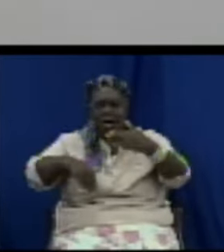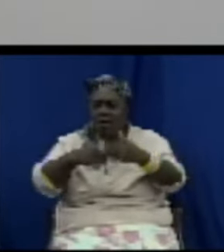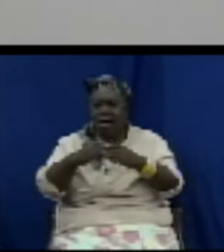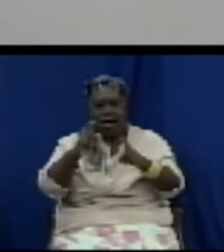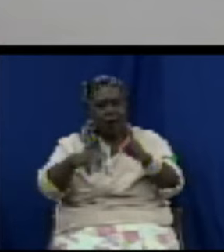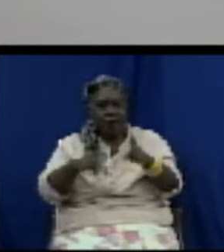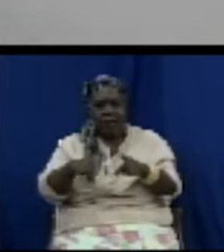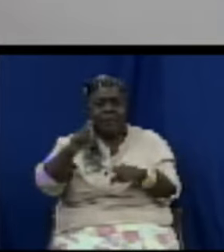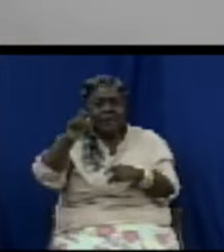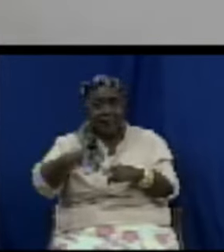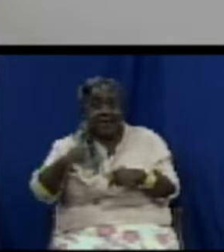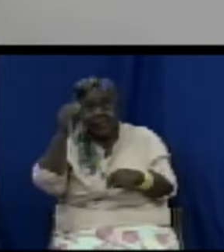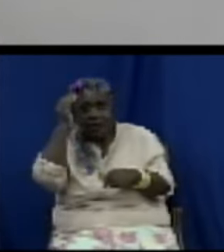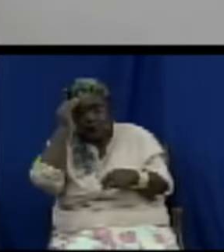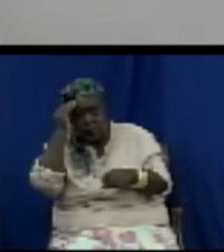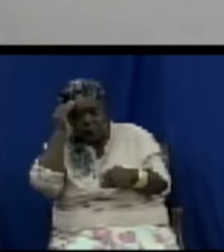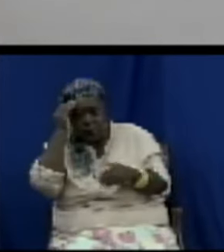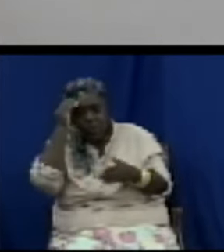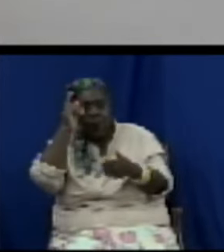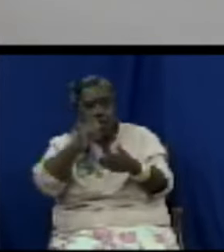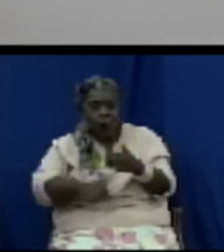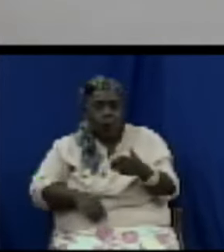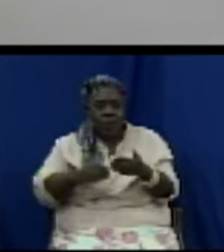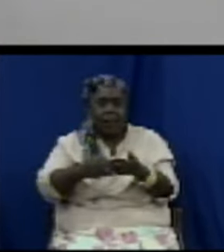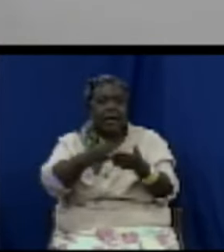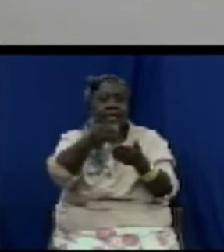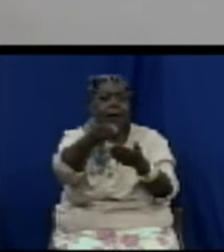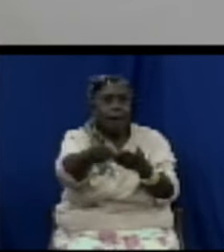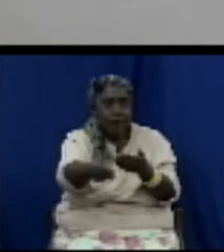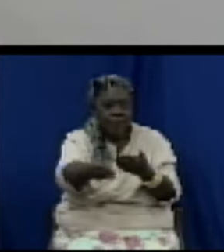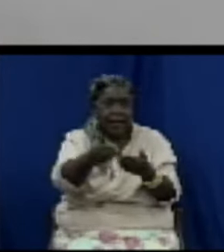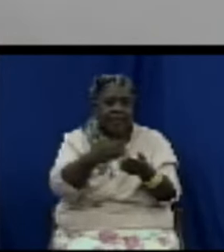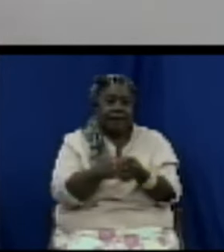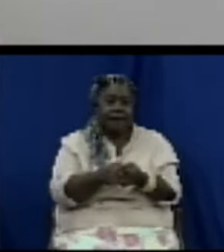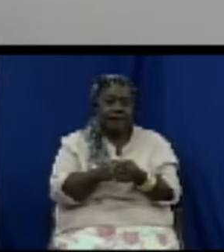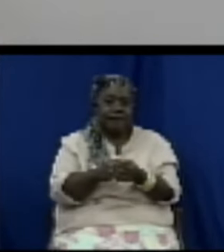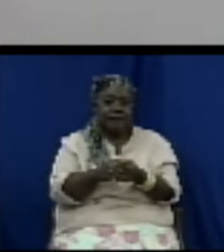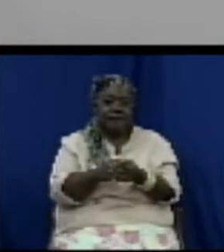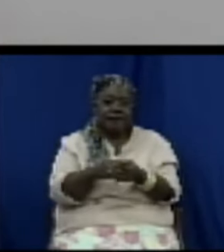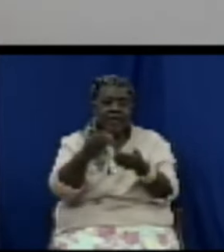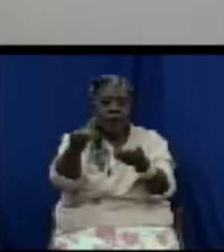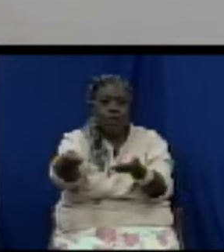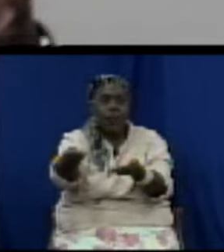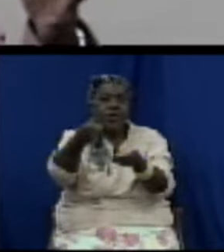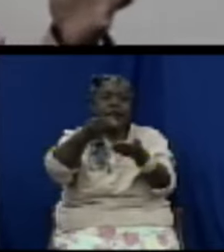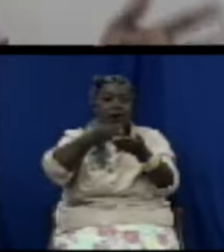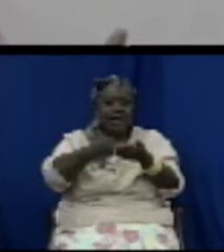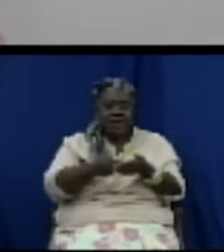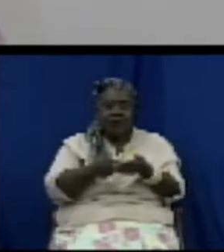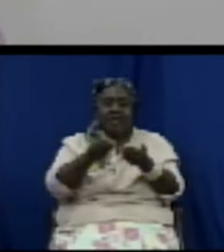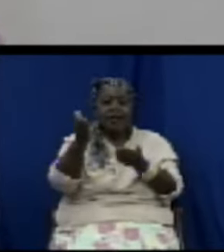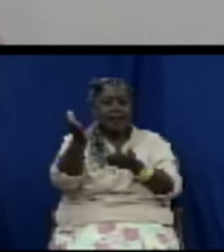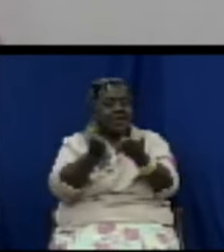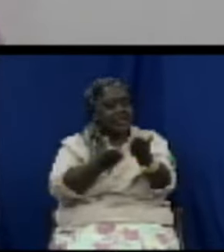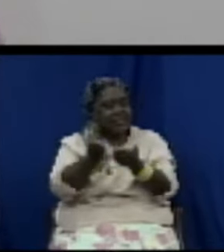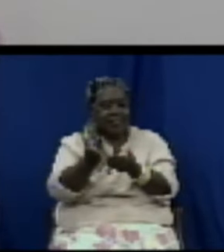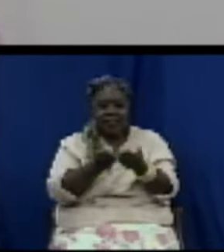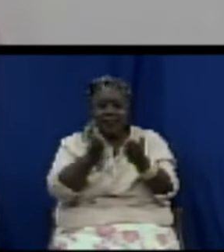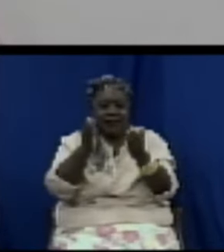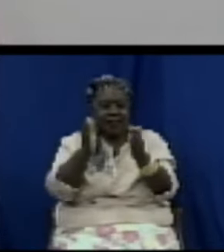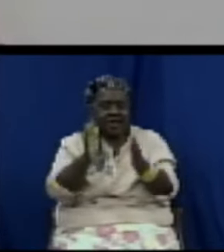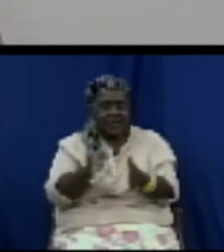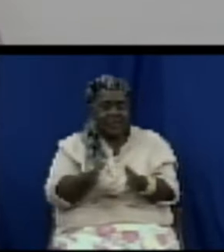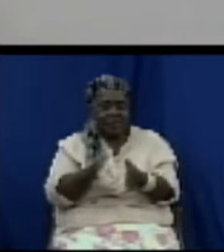you know if we don't make these legislative changes not just for the regional legislative agenda